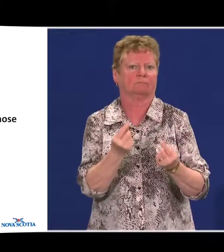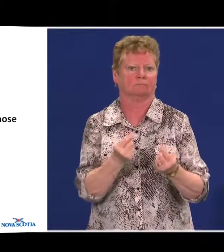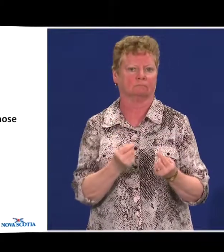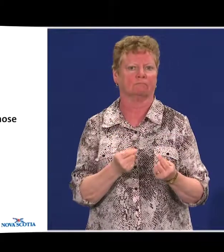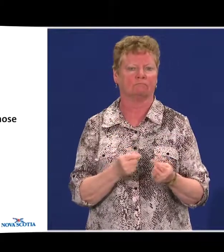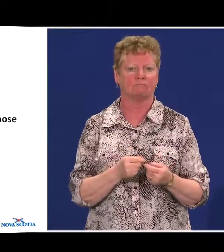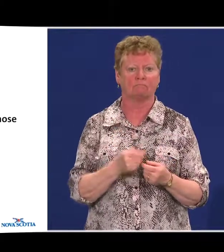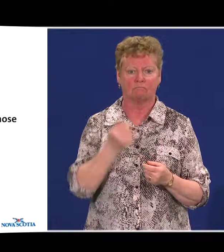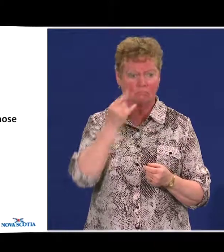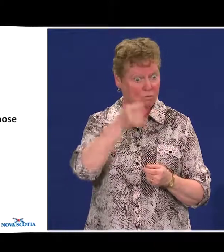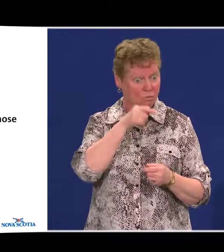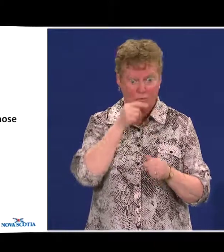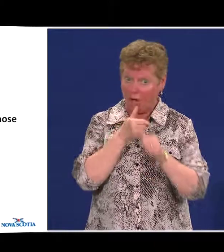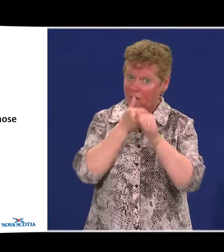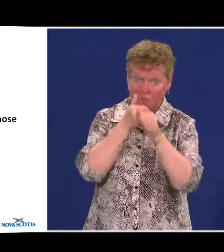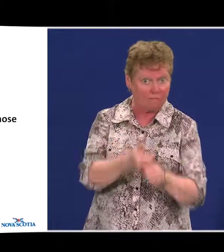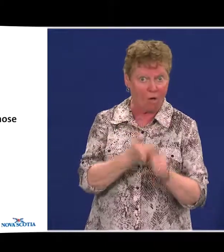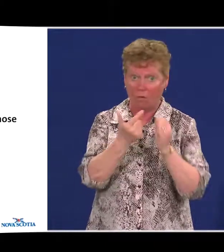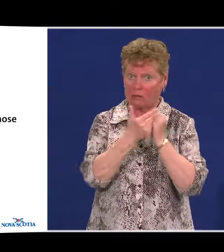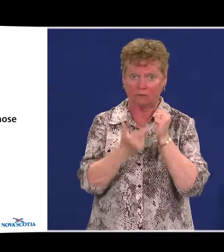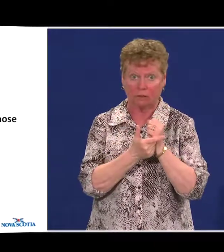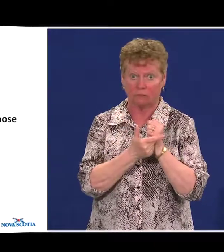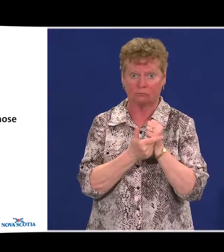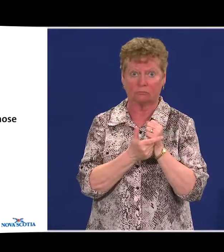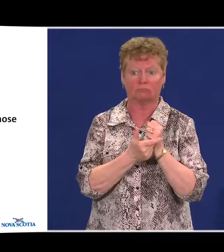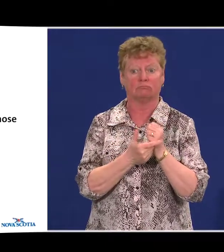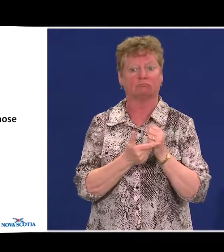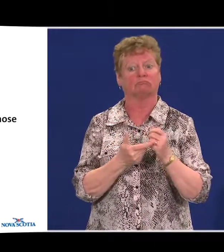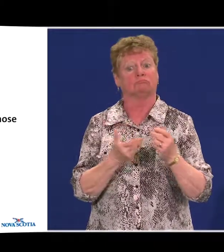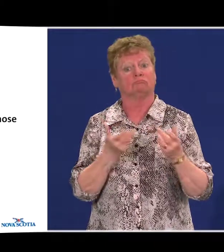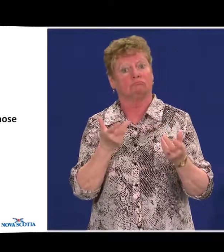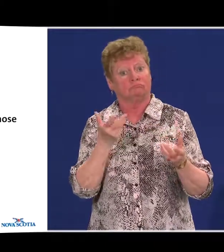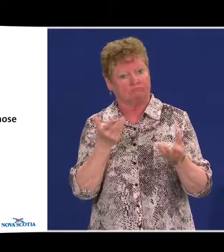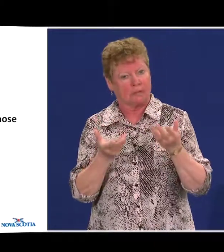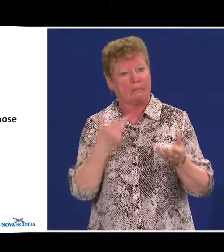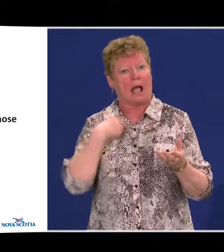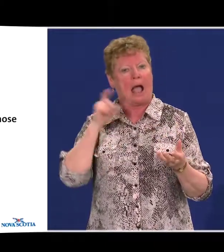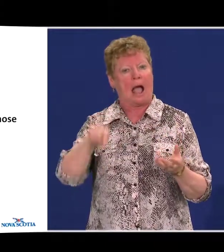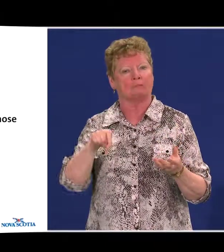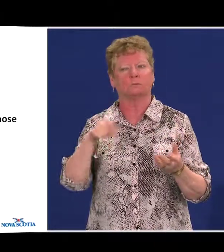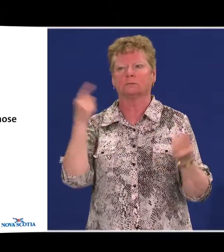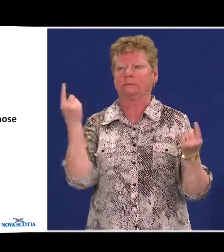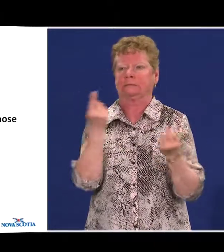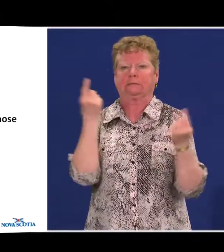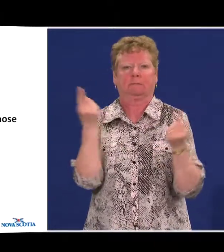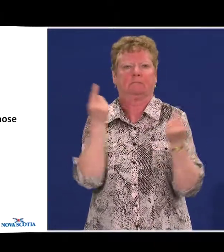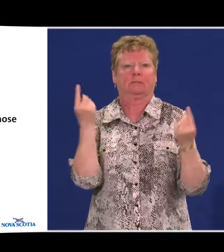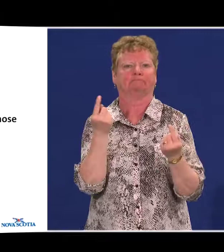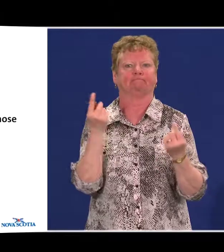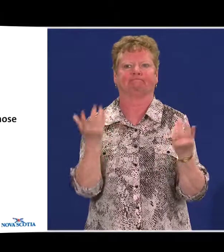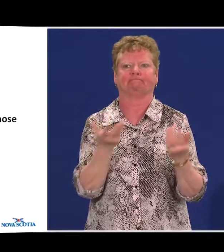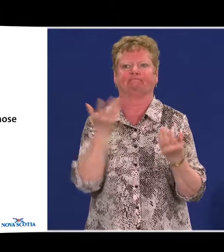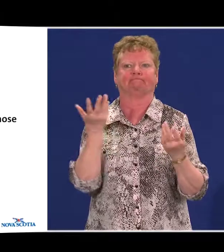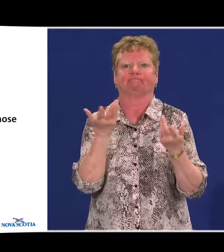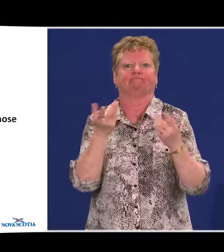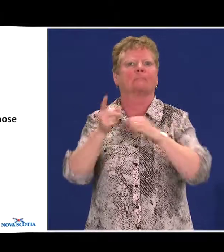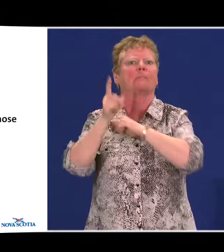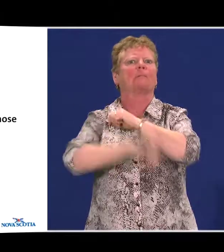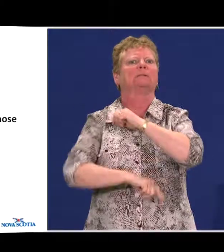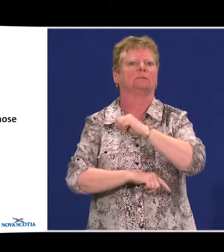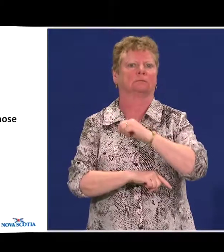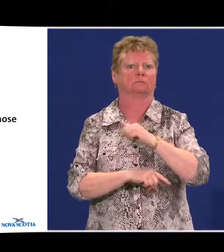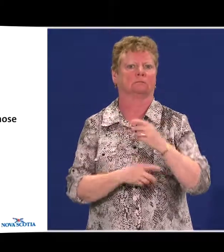So, if you don't comply with the legislation, then there has to be some sort of penalty